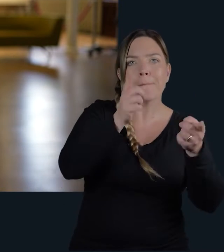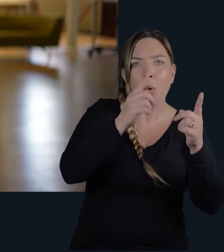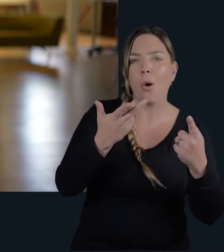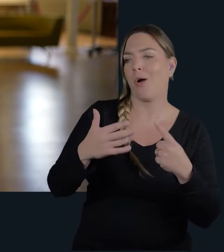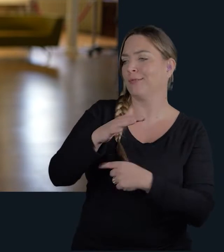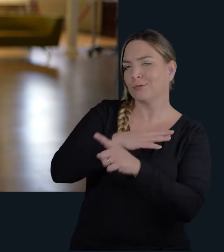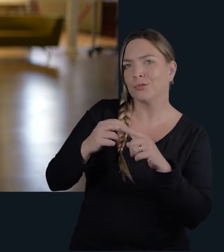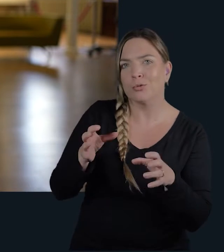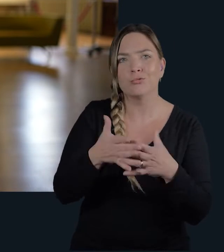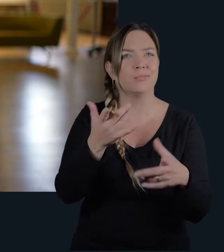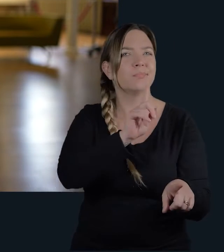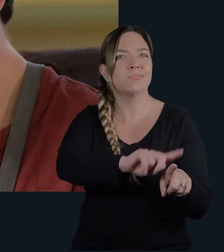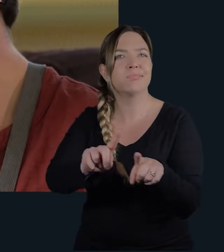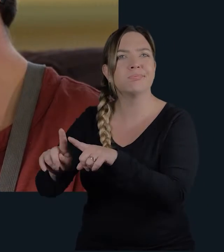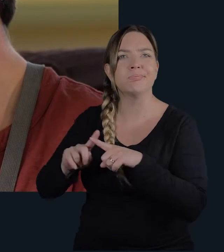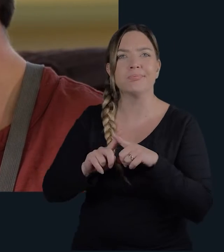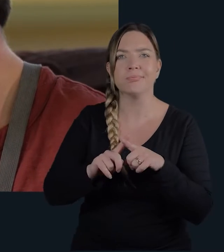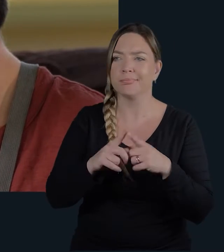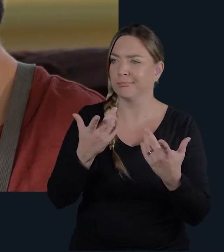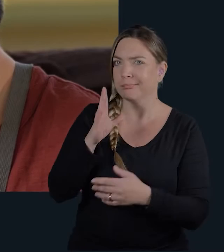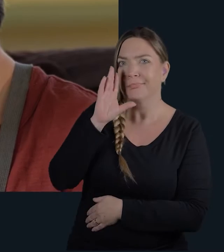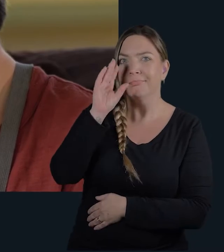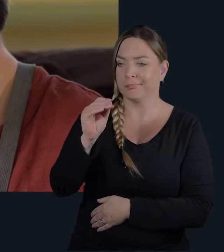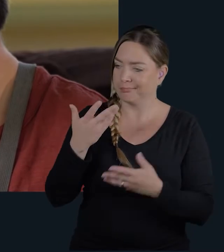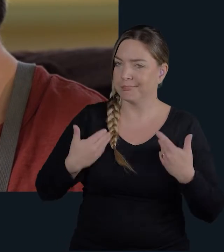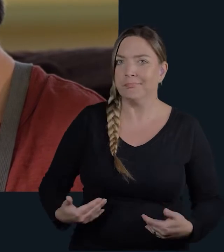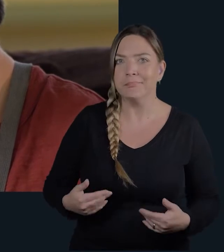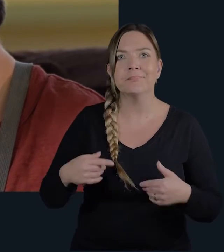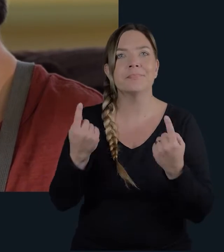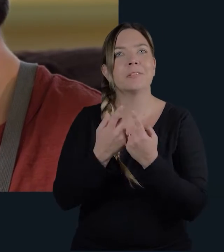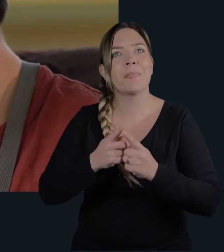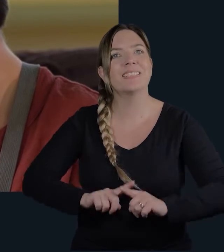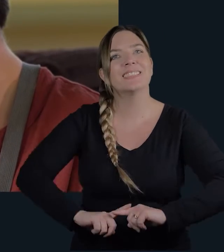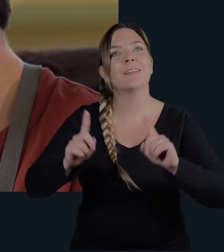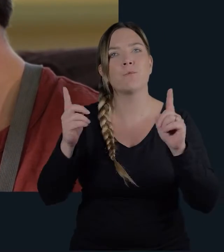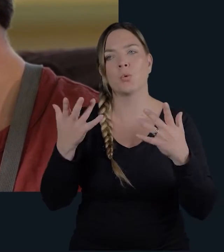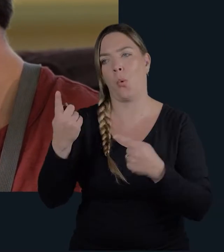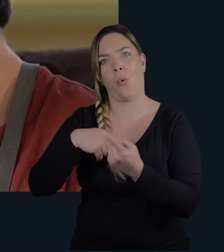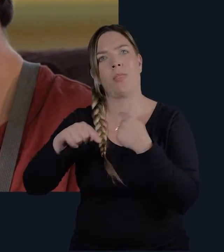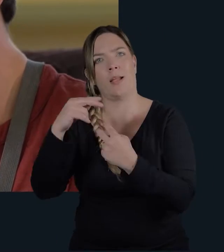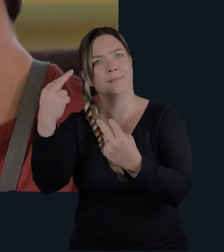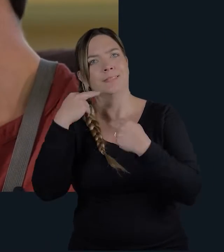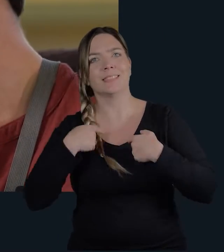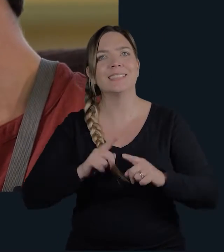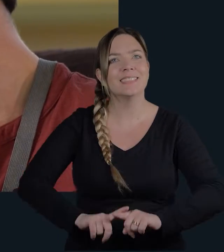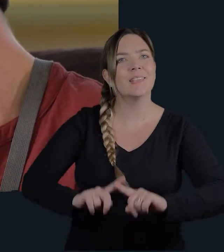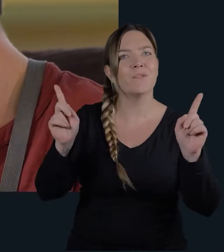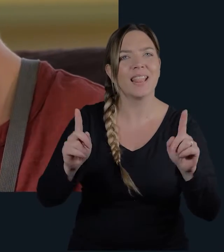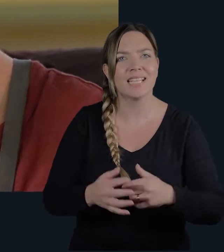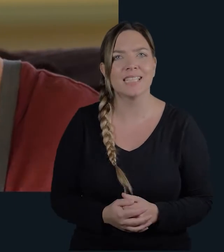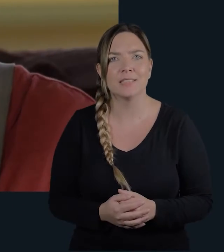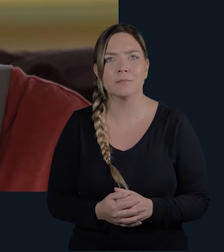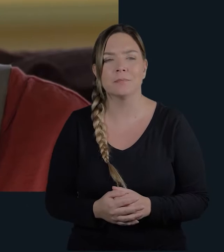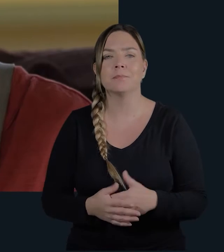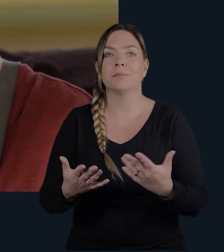having to reveal to employers or social groups or whatever that you have something different about you that they might see you different, you know,